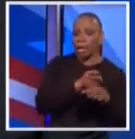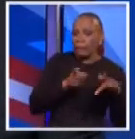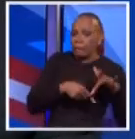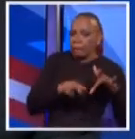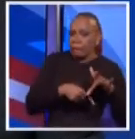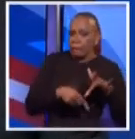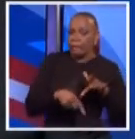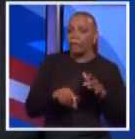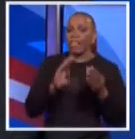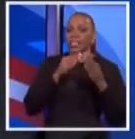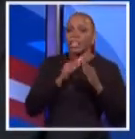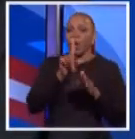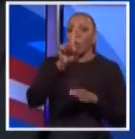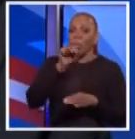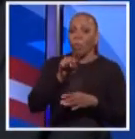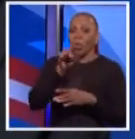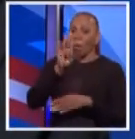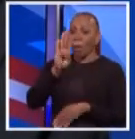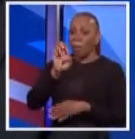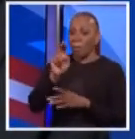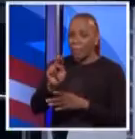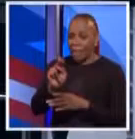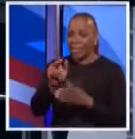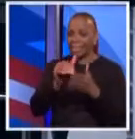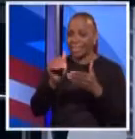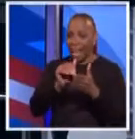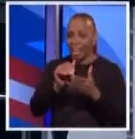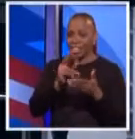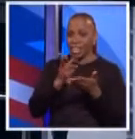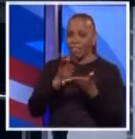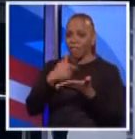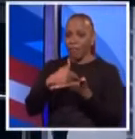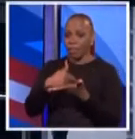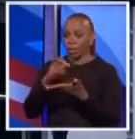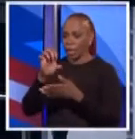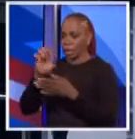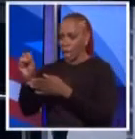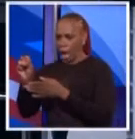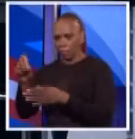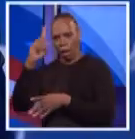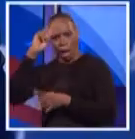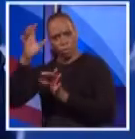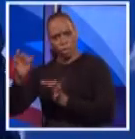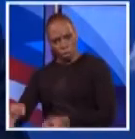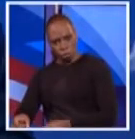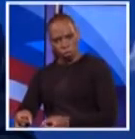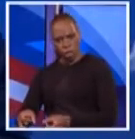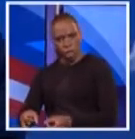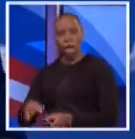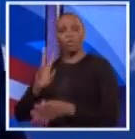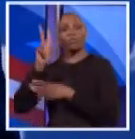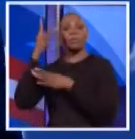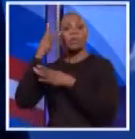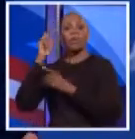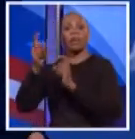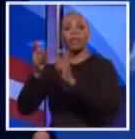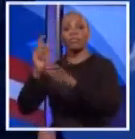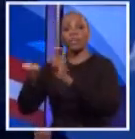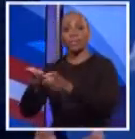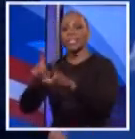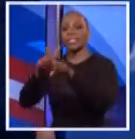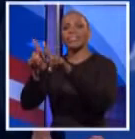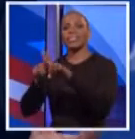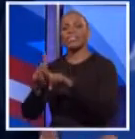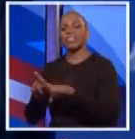billion in revenues? Mr. Spitzer? Absolutely. And, in fact, I think those political contributions, which are now being hidden and funneled through all sorts of